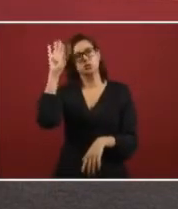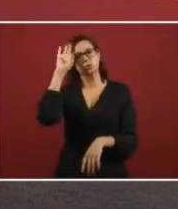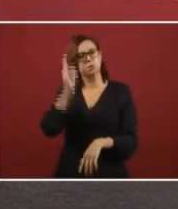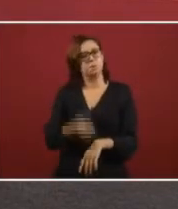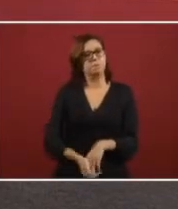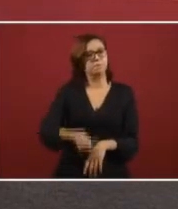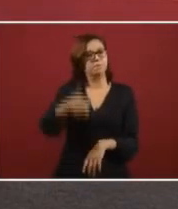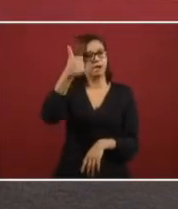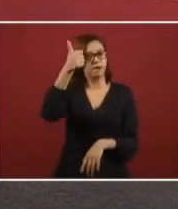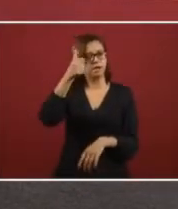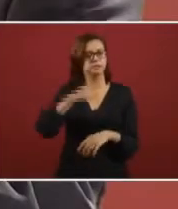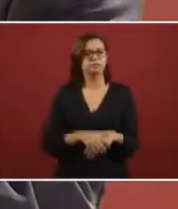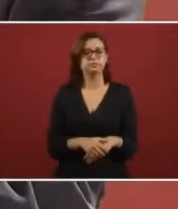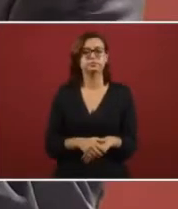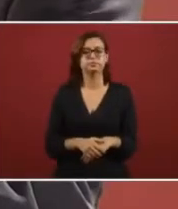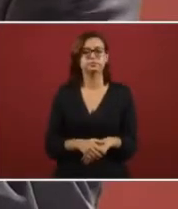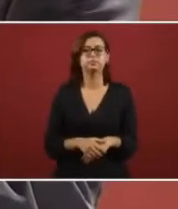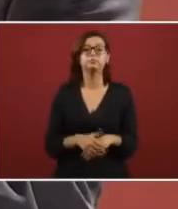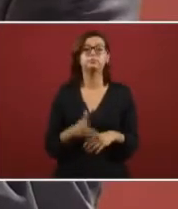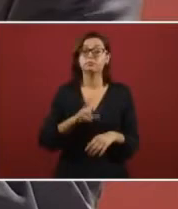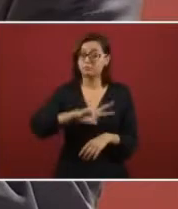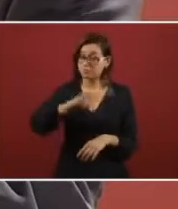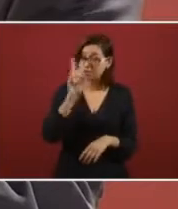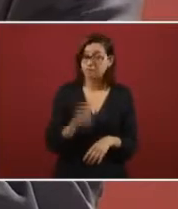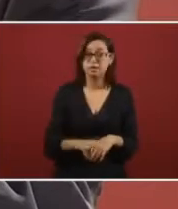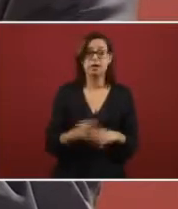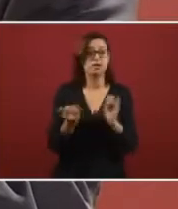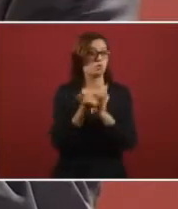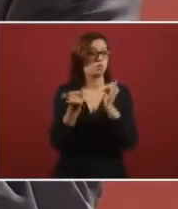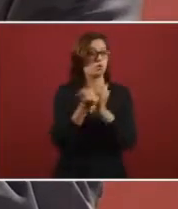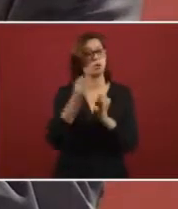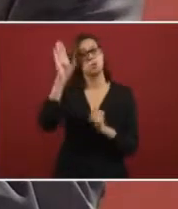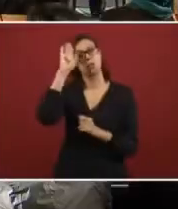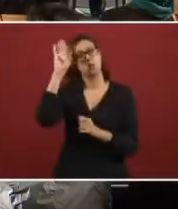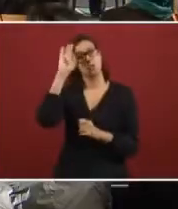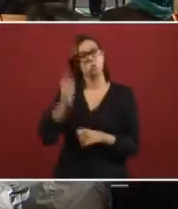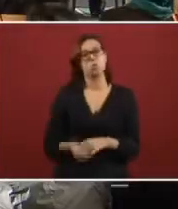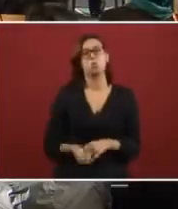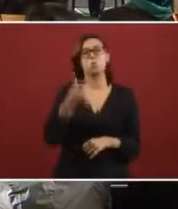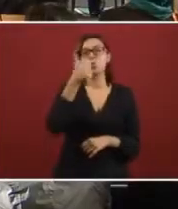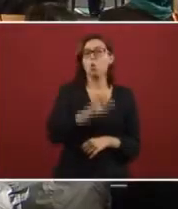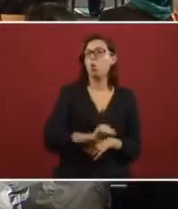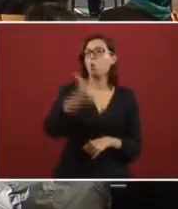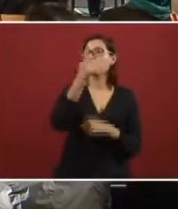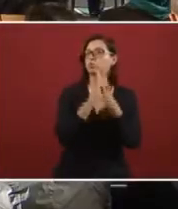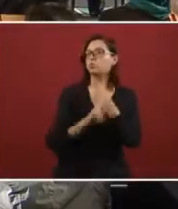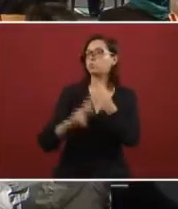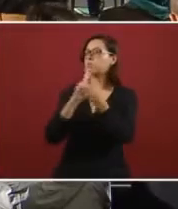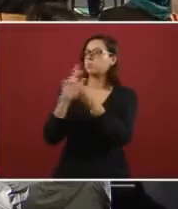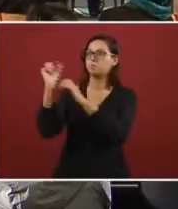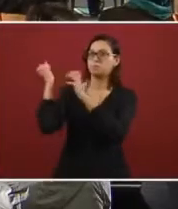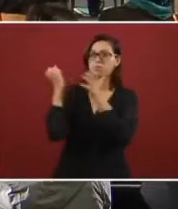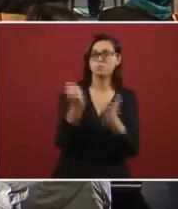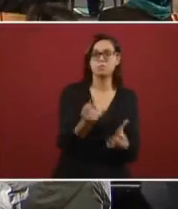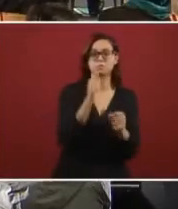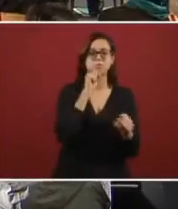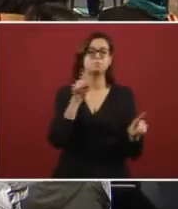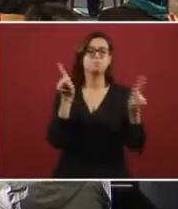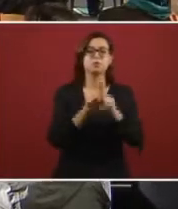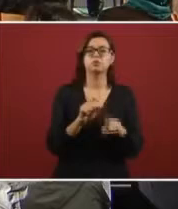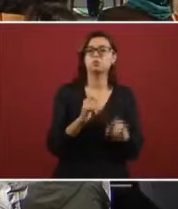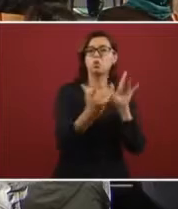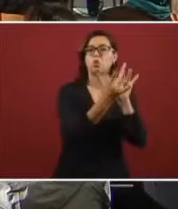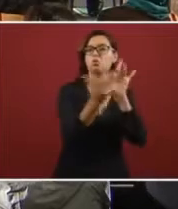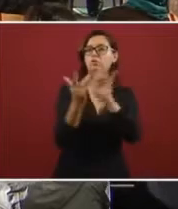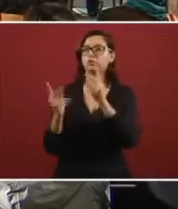never before in history it is growing like never before the investment from foreign companies and